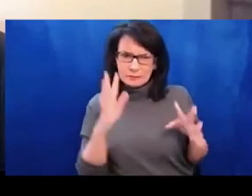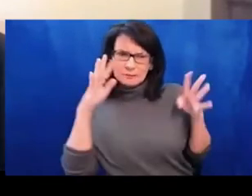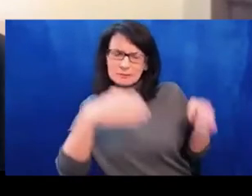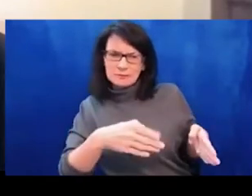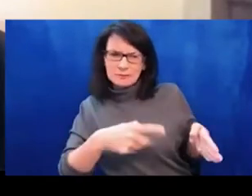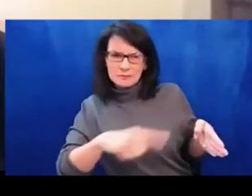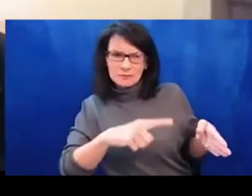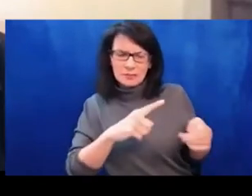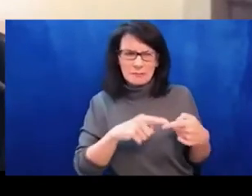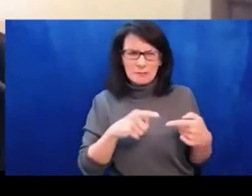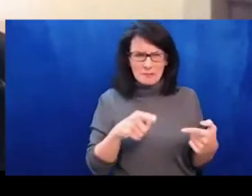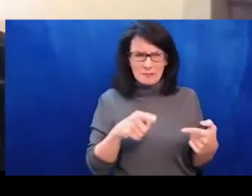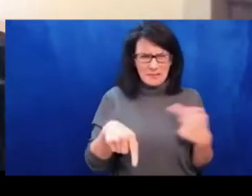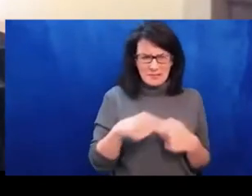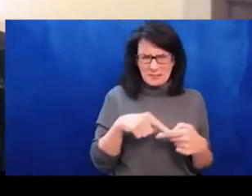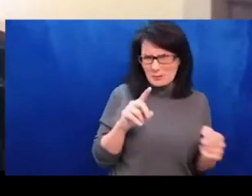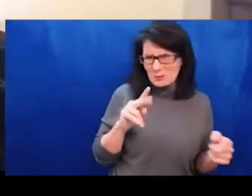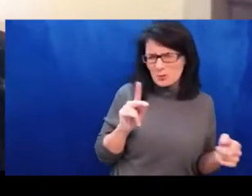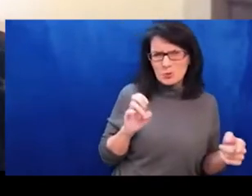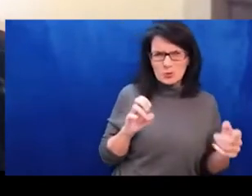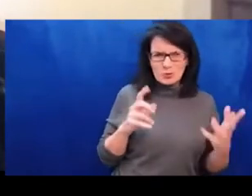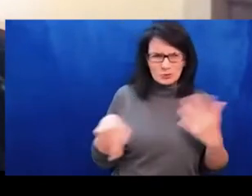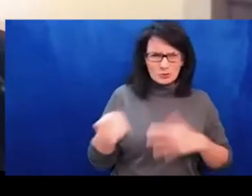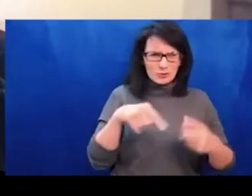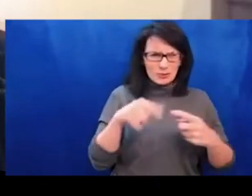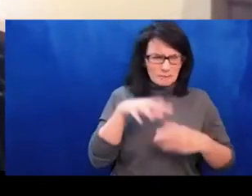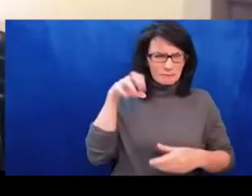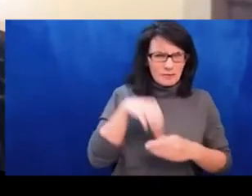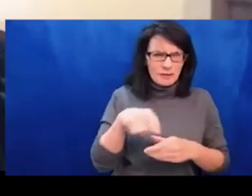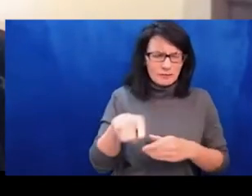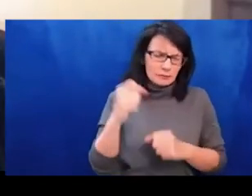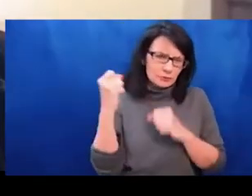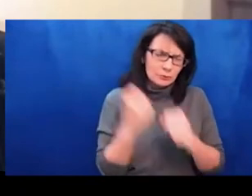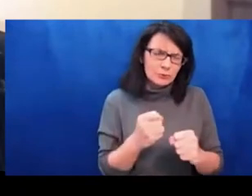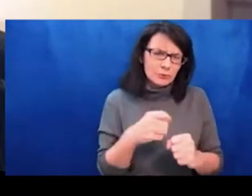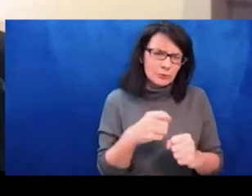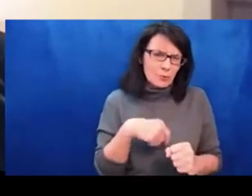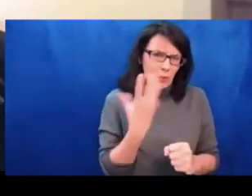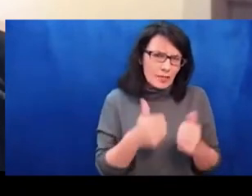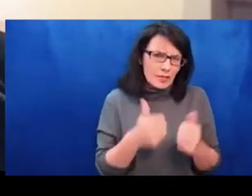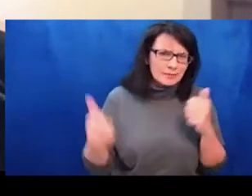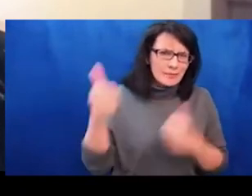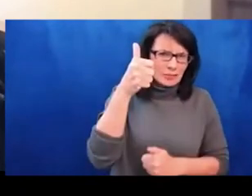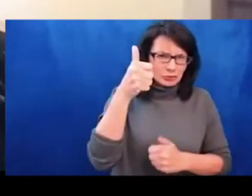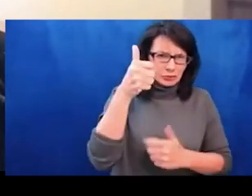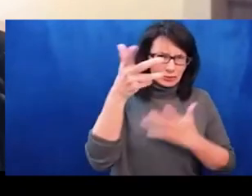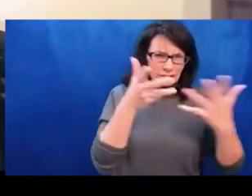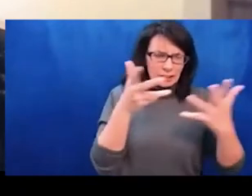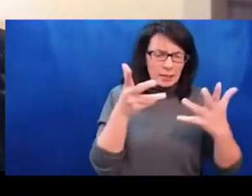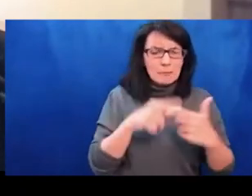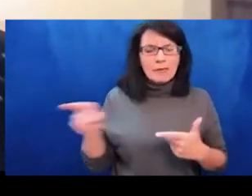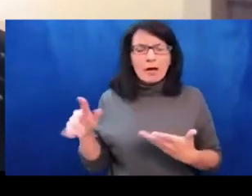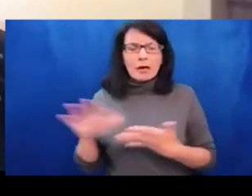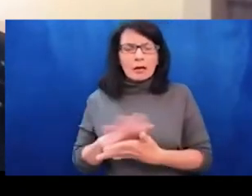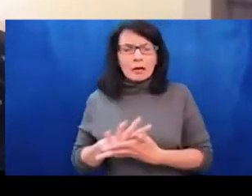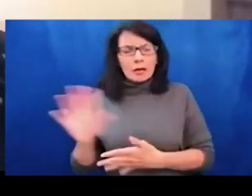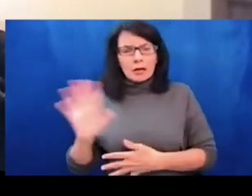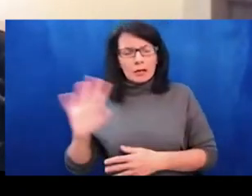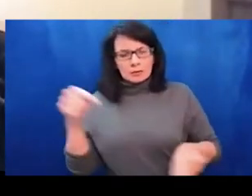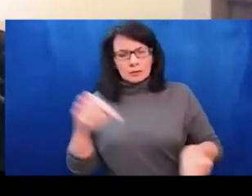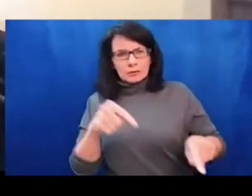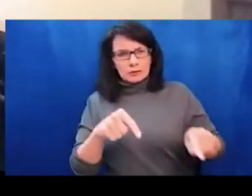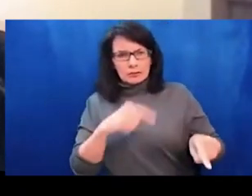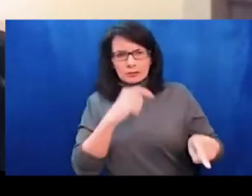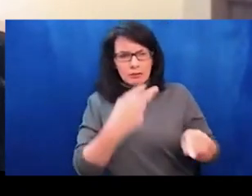Russia and Ukraine. And there is a kind of global white nationalism that surges that are here, the currents of white nationalism, but that doesn't